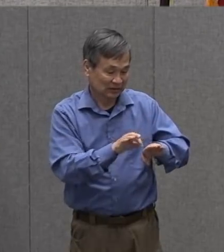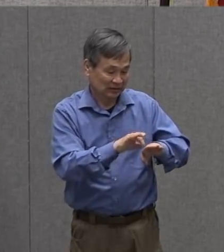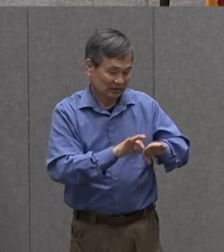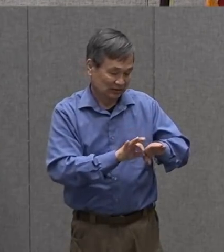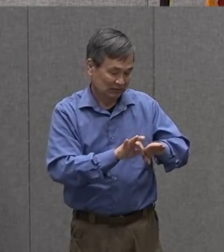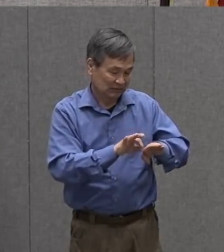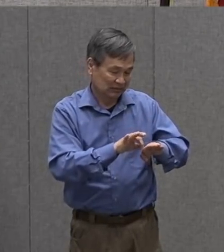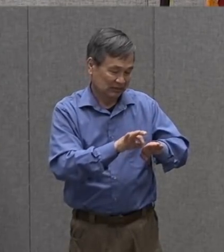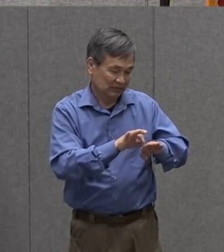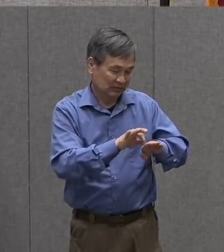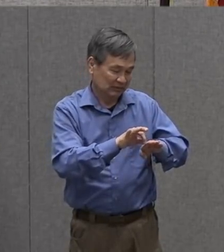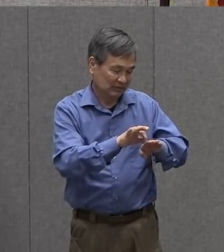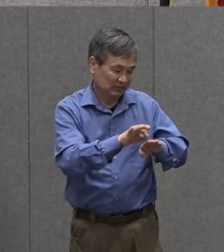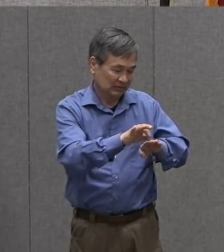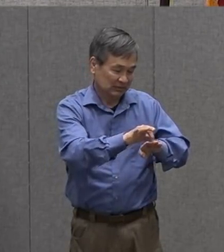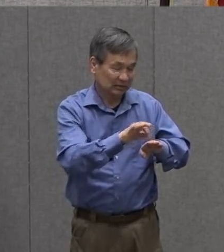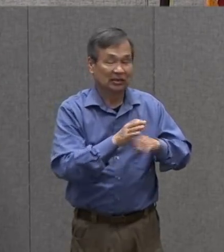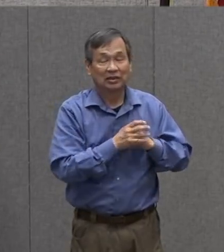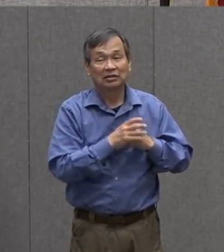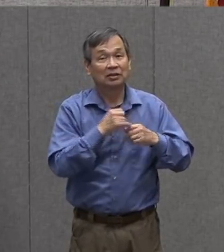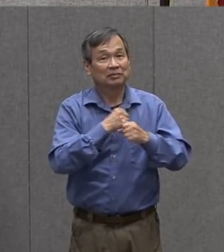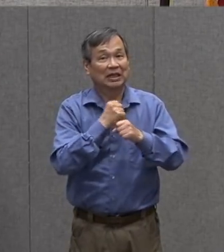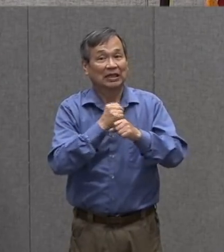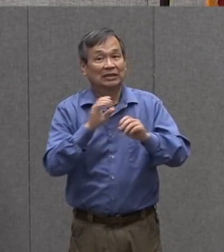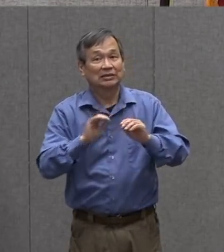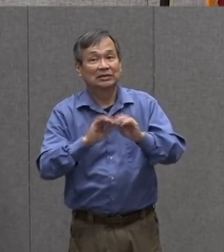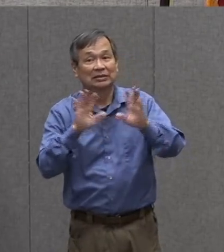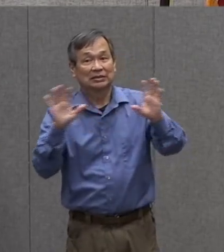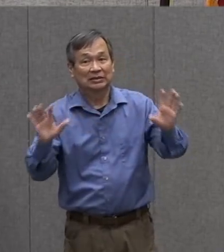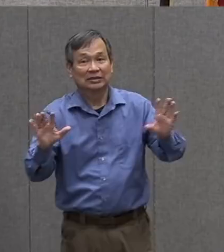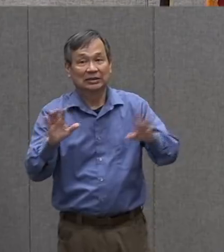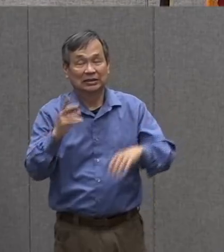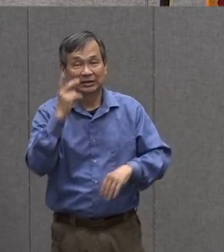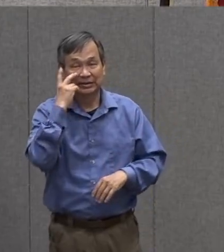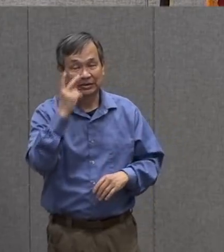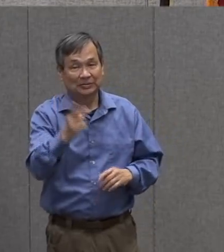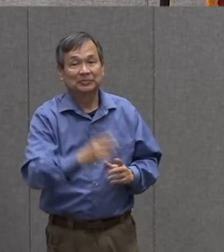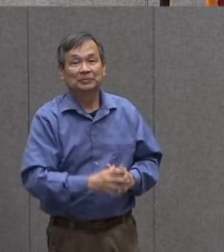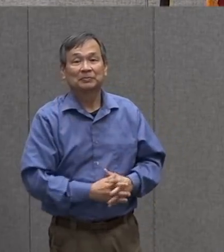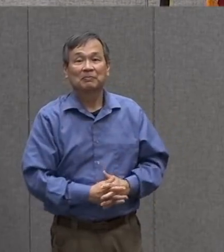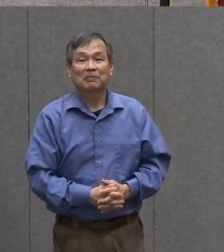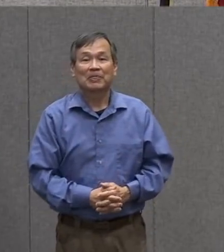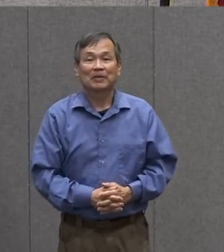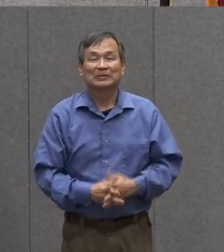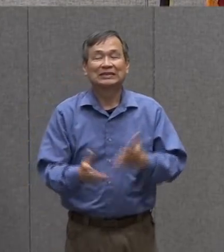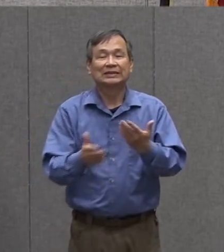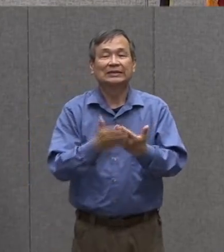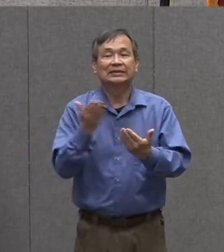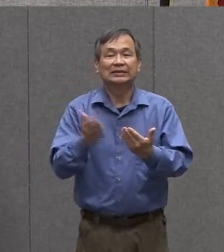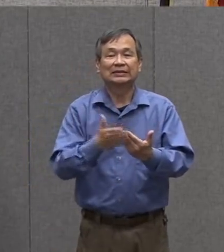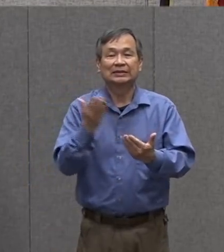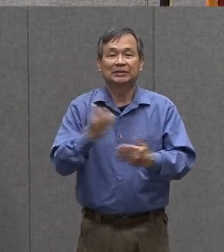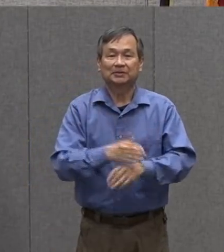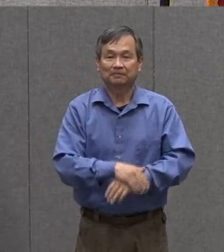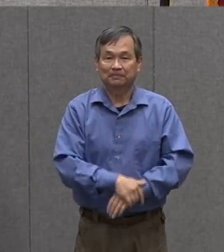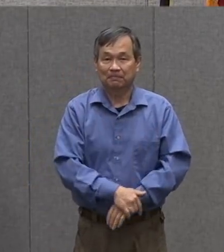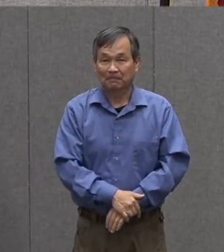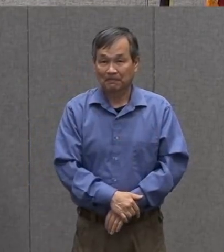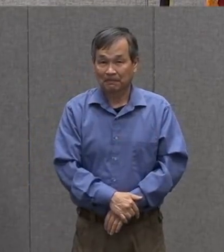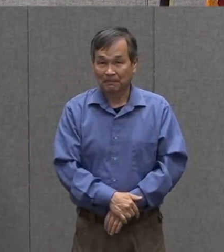uh stiff and solid and that way i can just tear it real easily so that